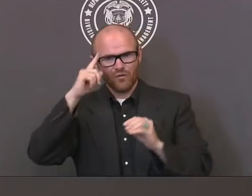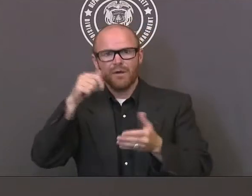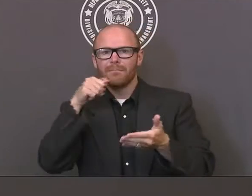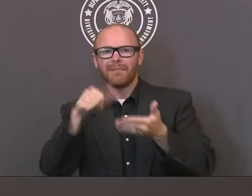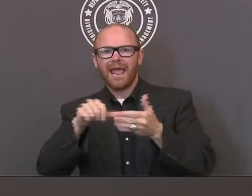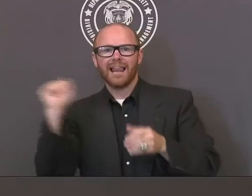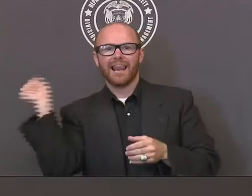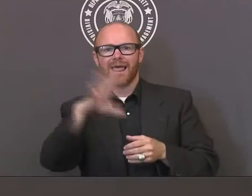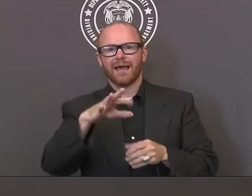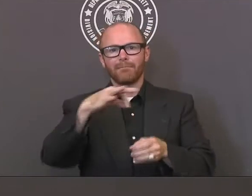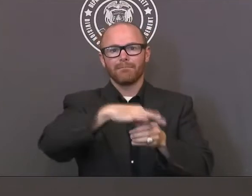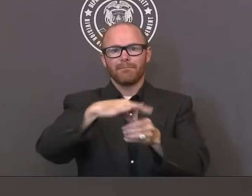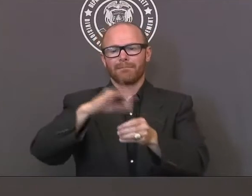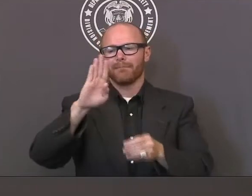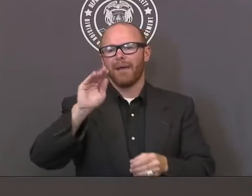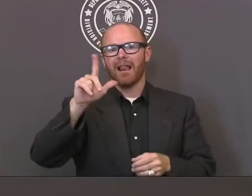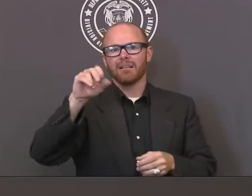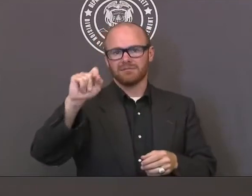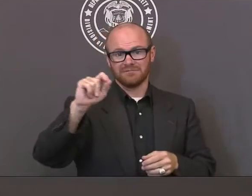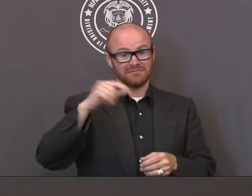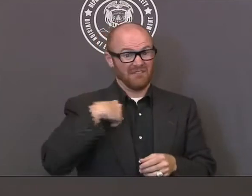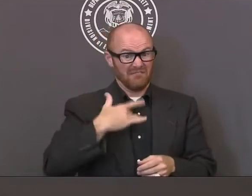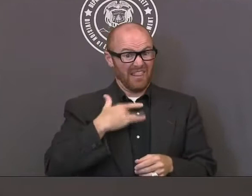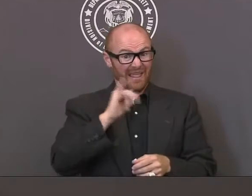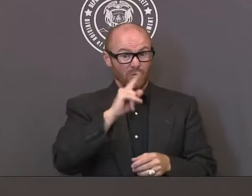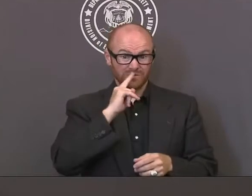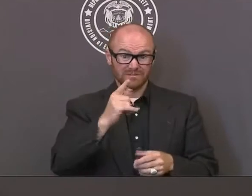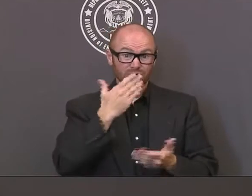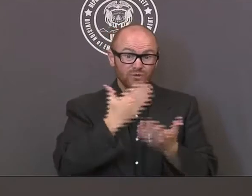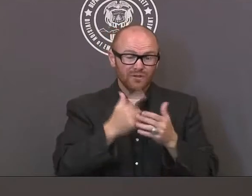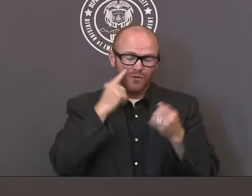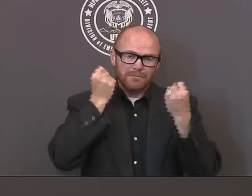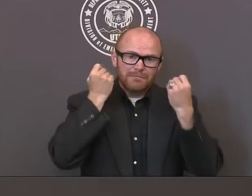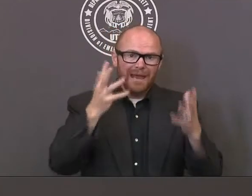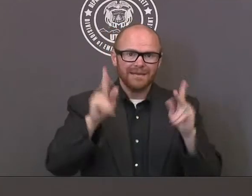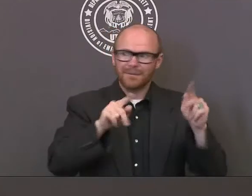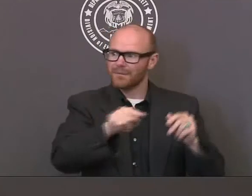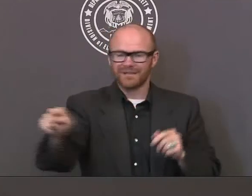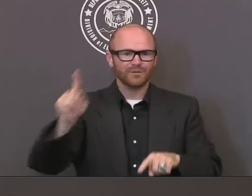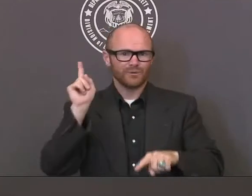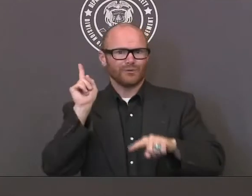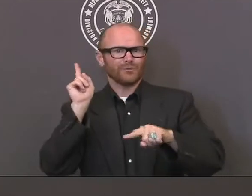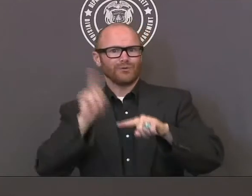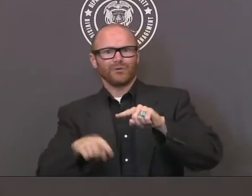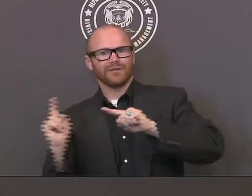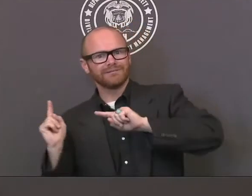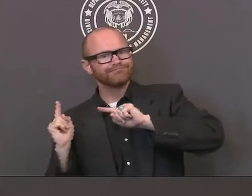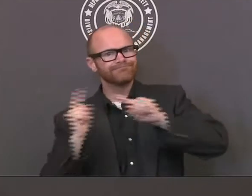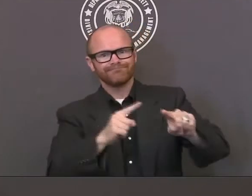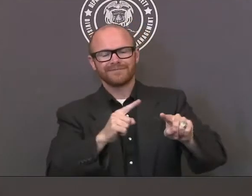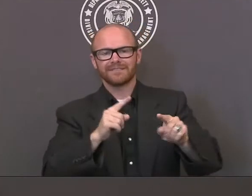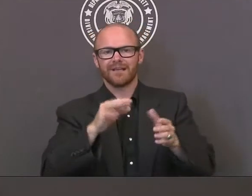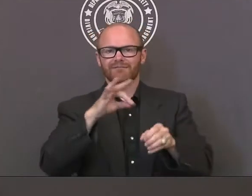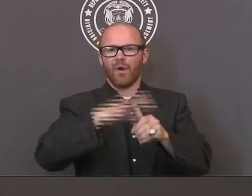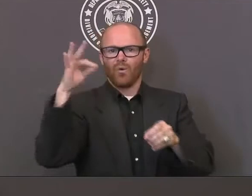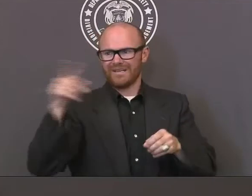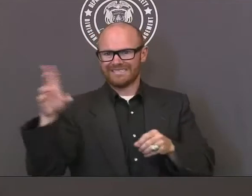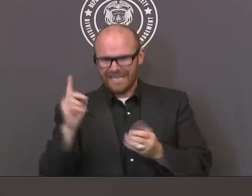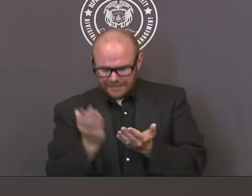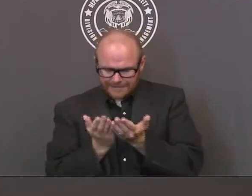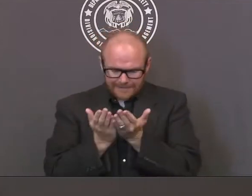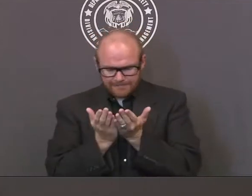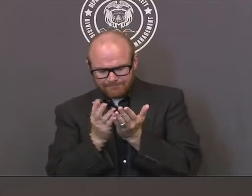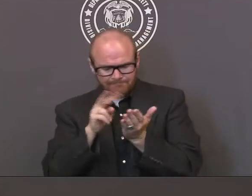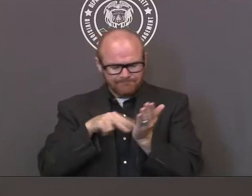blessing to a lot of people to be able to get the ballot, review the ballot, study the issues of the candidates, and make